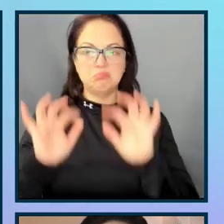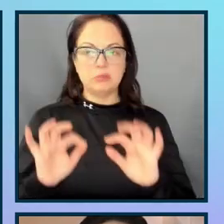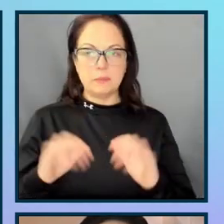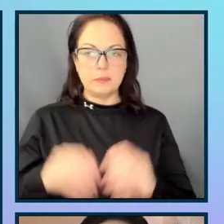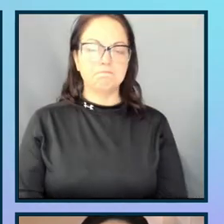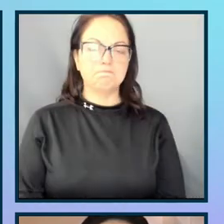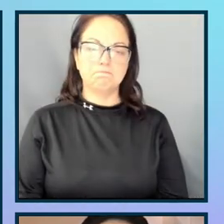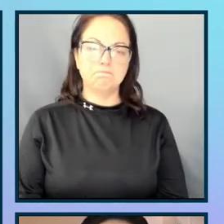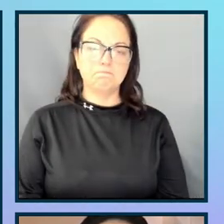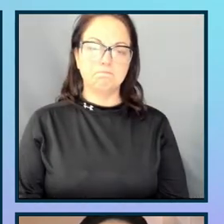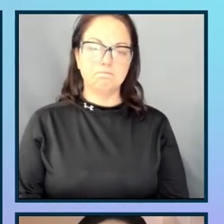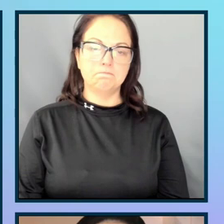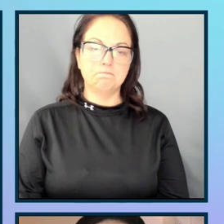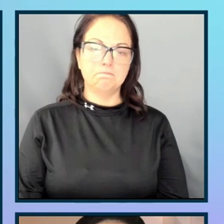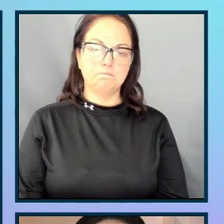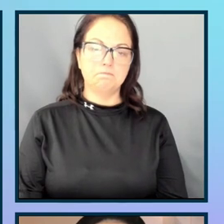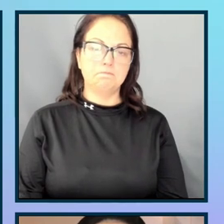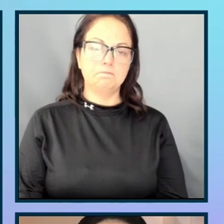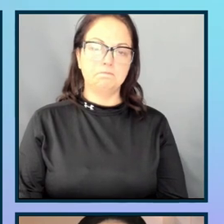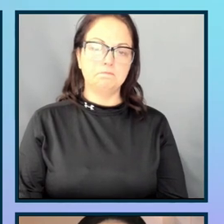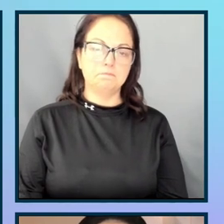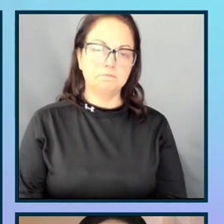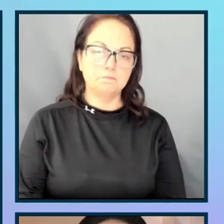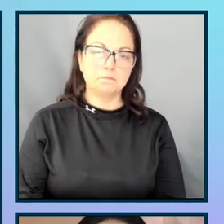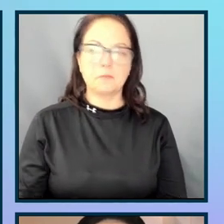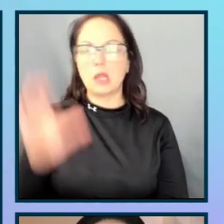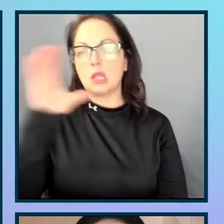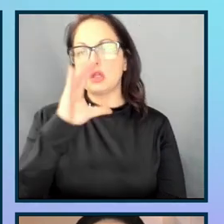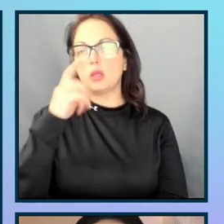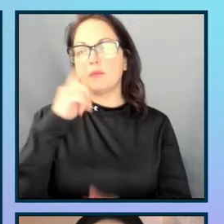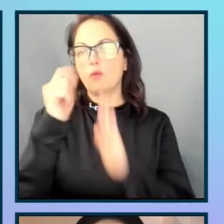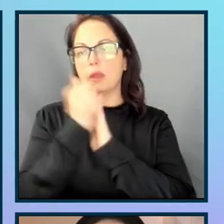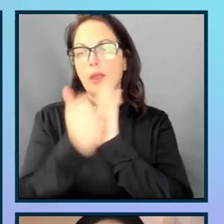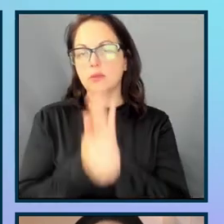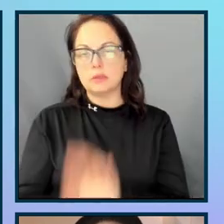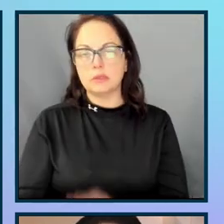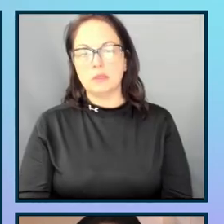just say that it's like looking for accounts. So, I'm just going to say accounts.